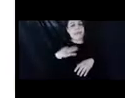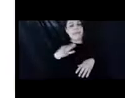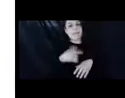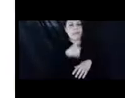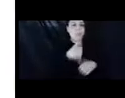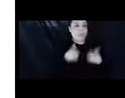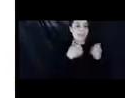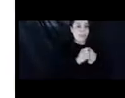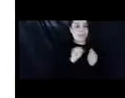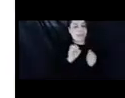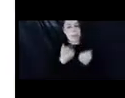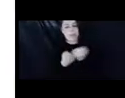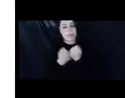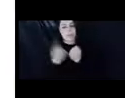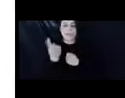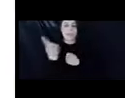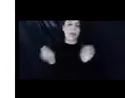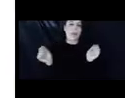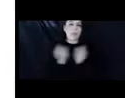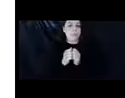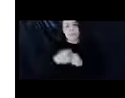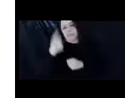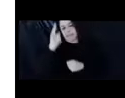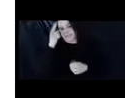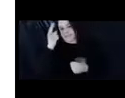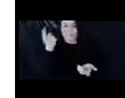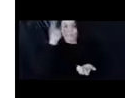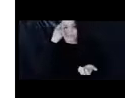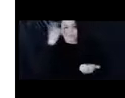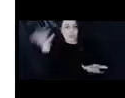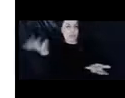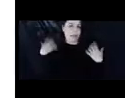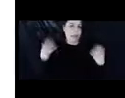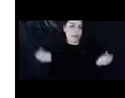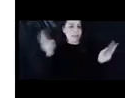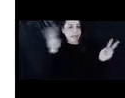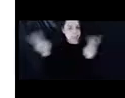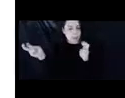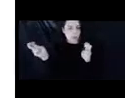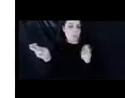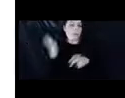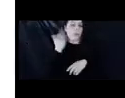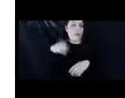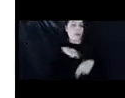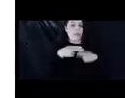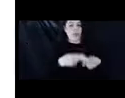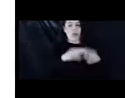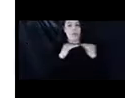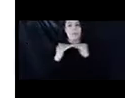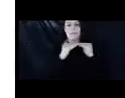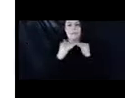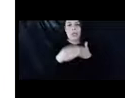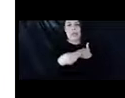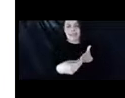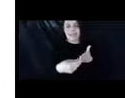we mean when we say peer led. Um, I could say more, but I do want to leave plenty of time